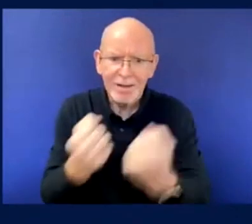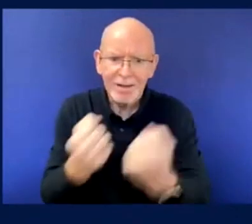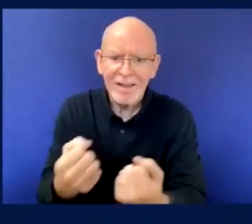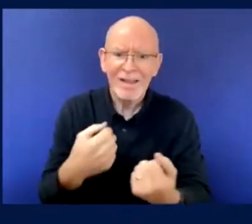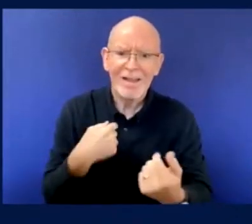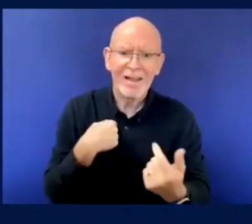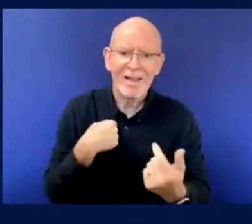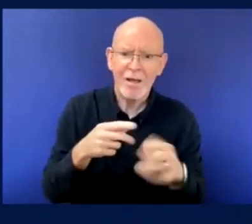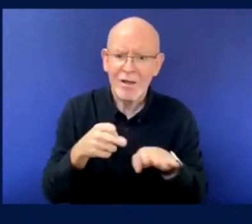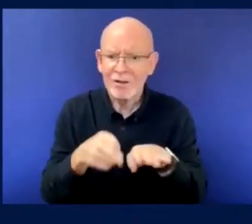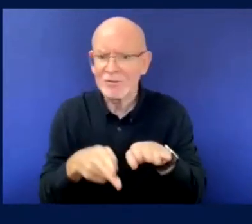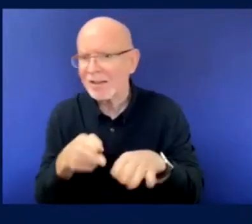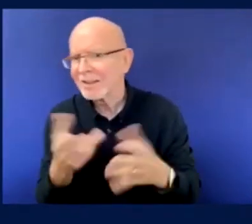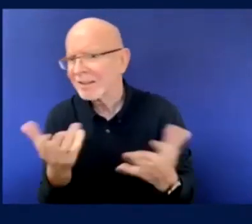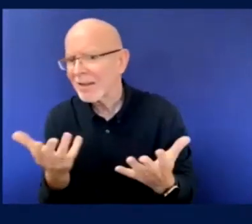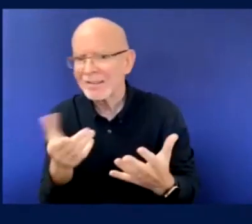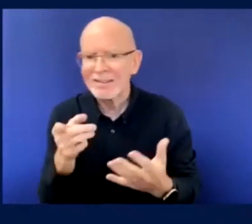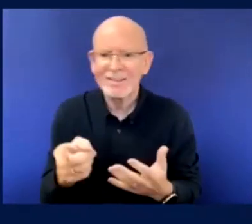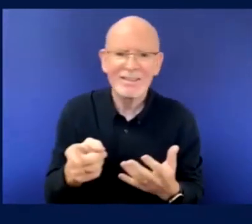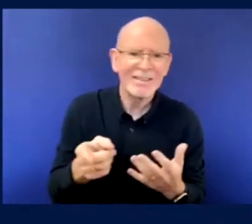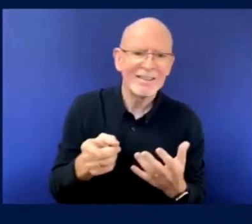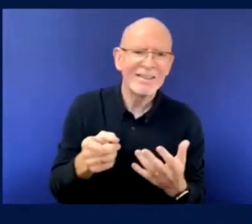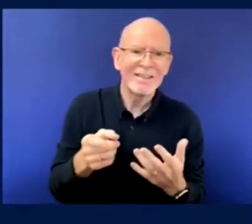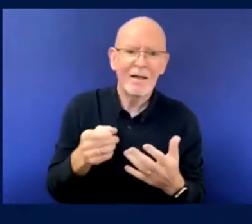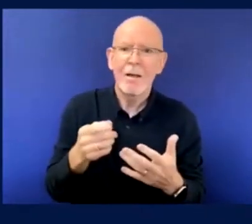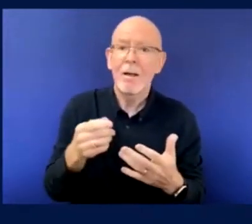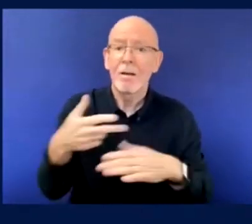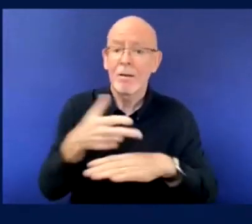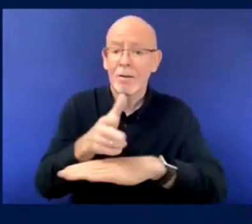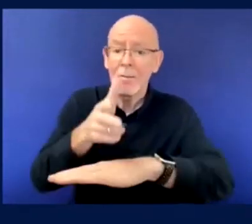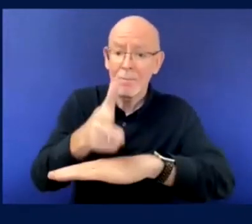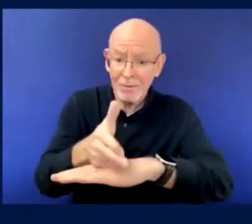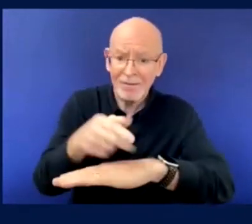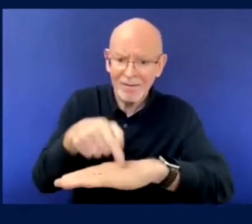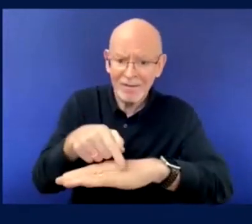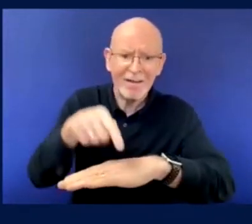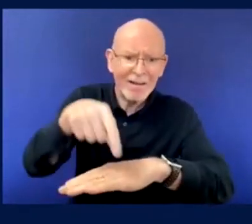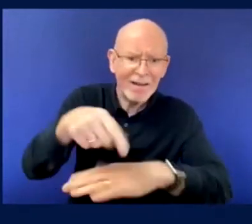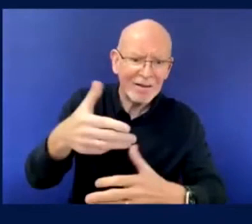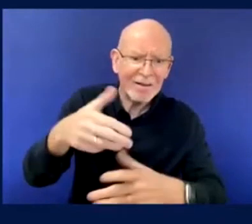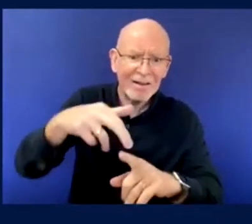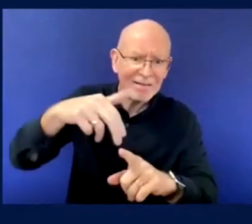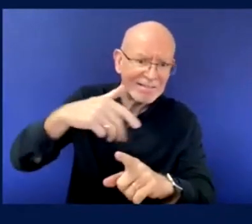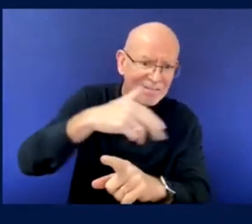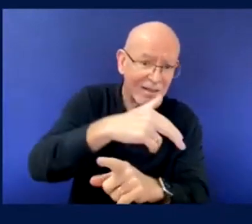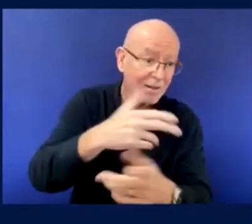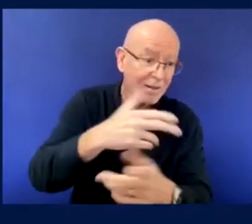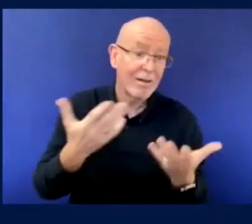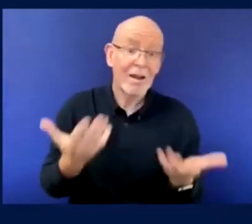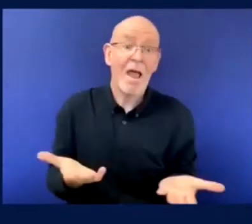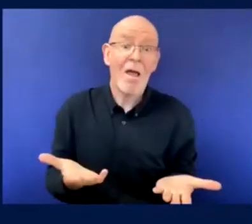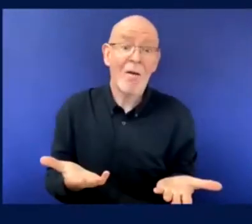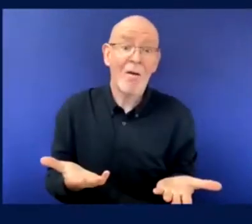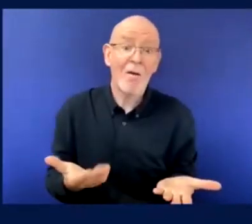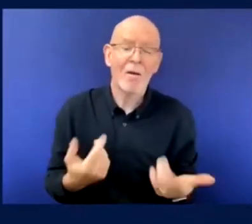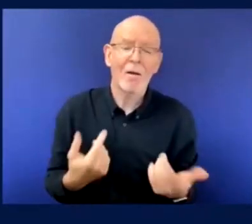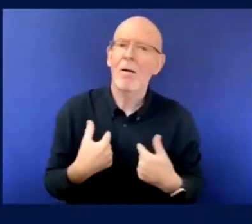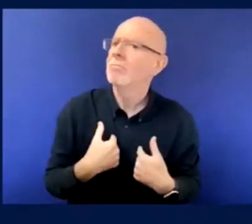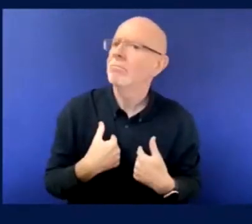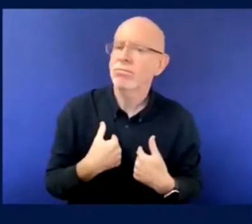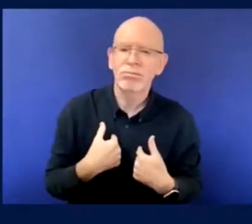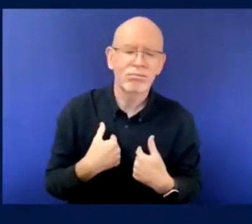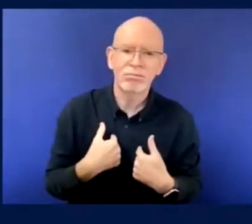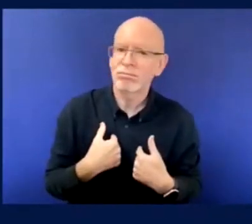And, uh, then when we are the city where we play, I stepping out of the bus and going to the array sector.